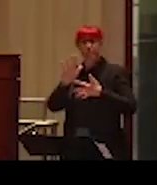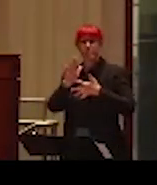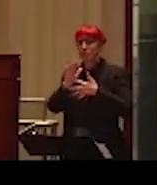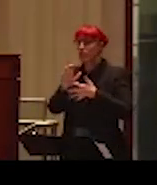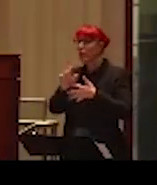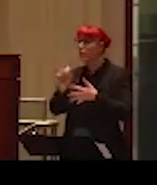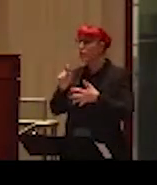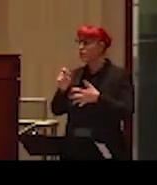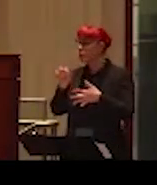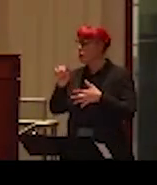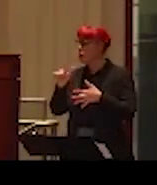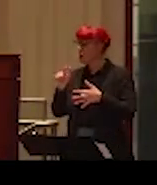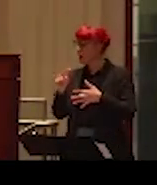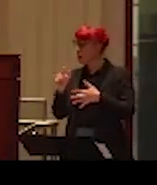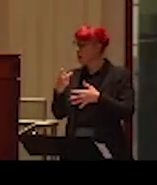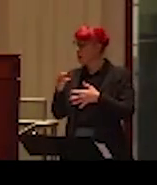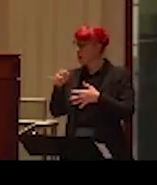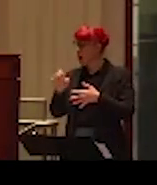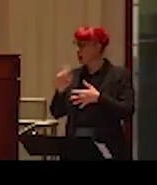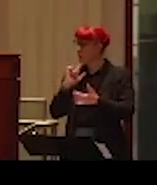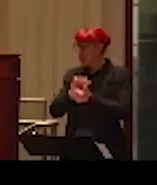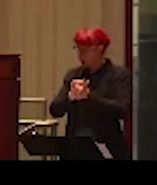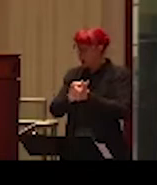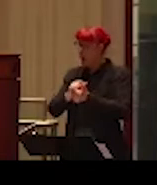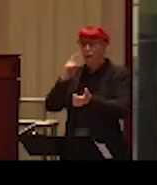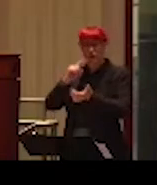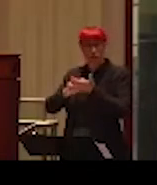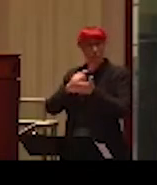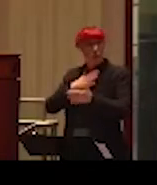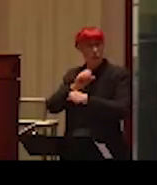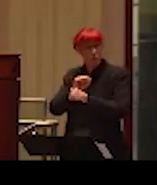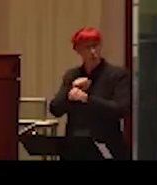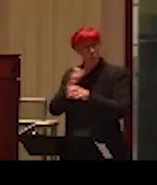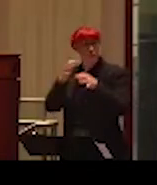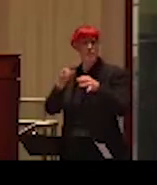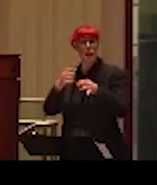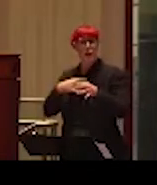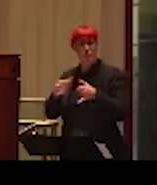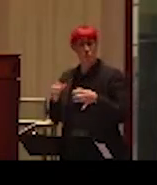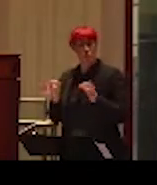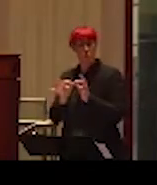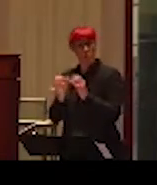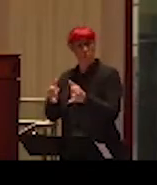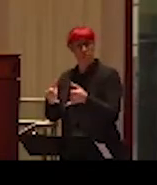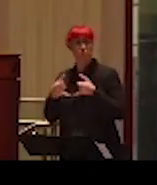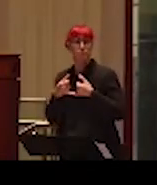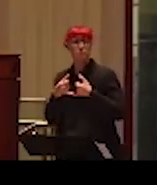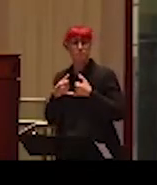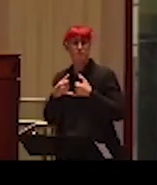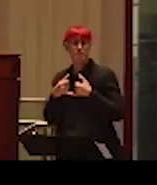work and seeing it as worthy of such an excellent prize. Thank you so much for your work.